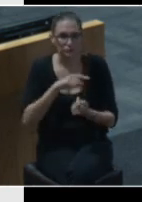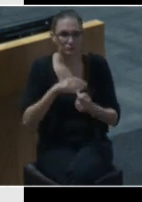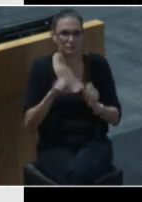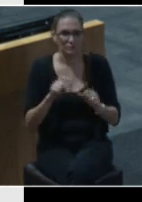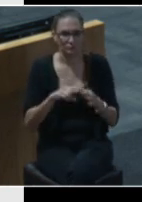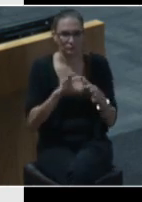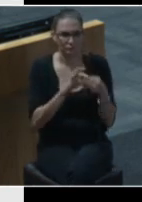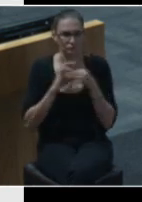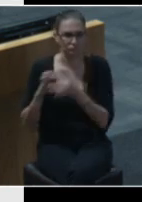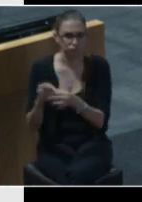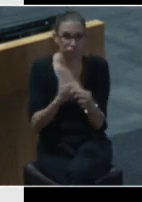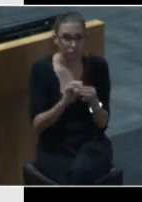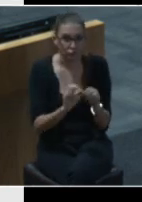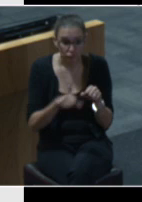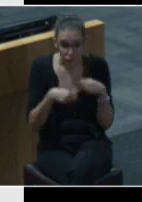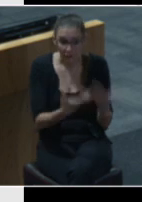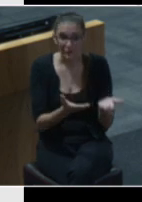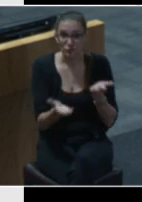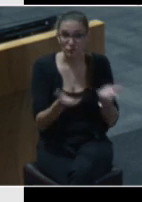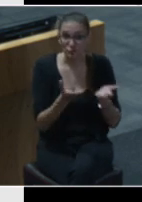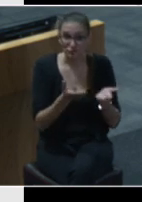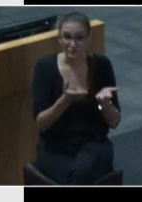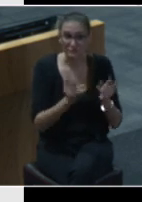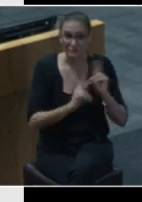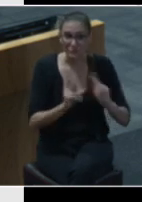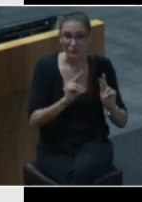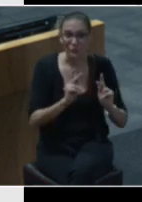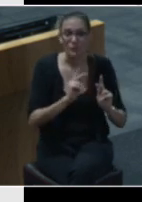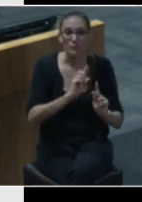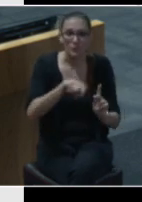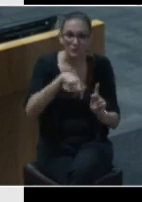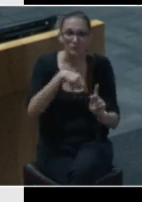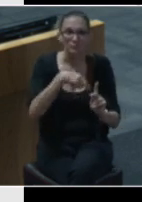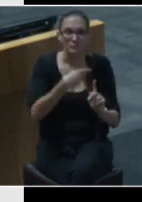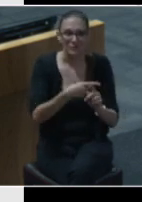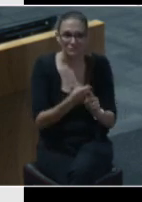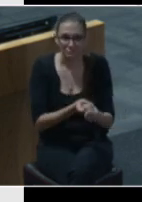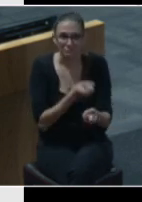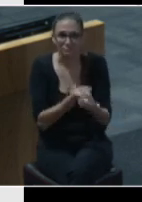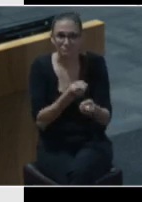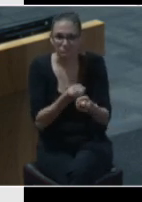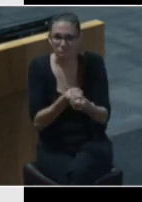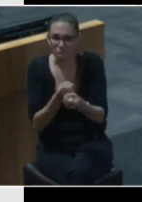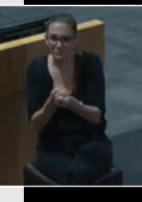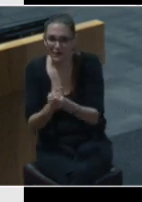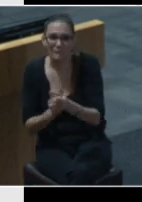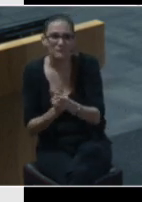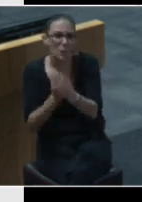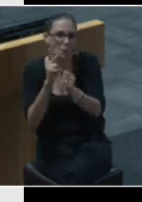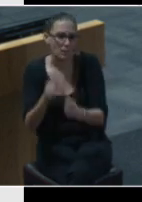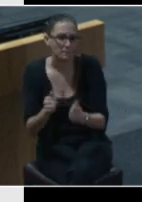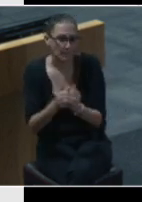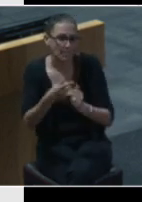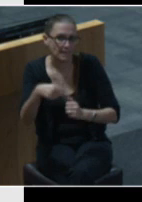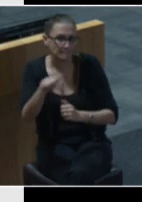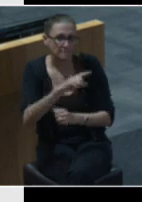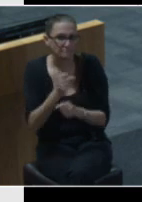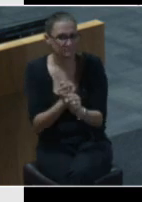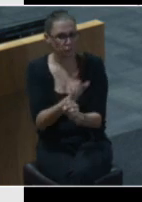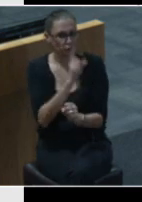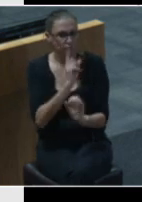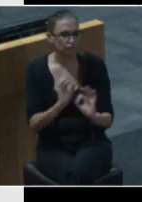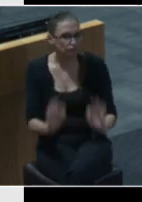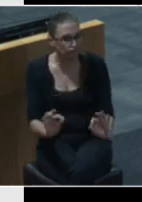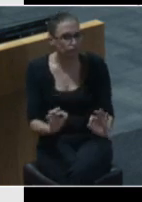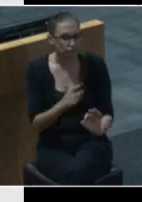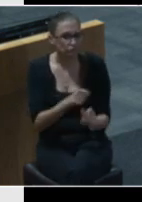not only provide services for people but we're able to bring services to them and also do follow-up for them uh just to make sure that